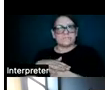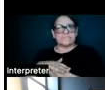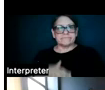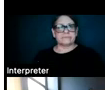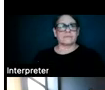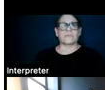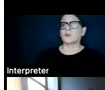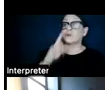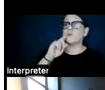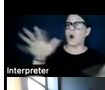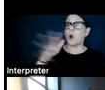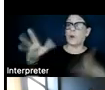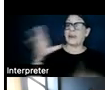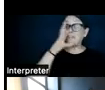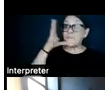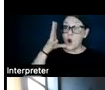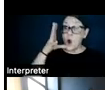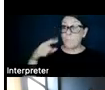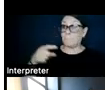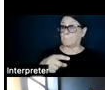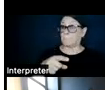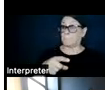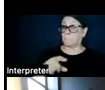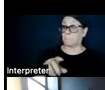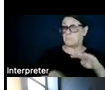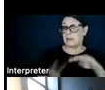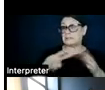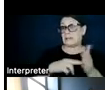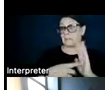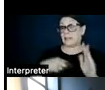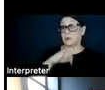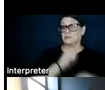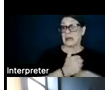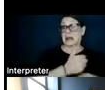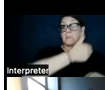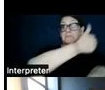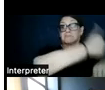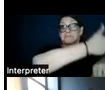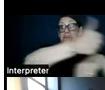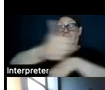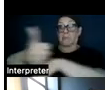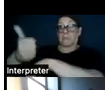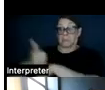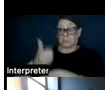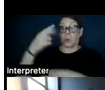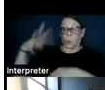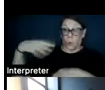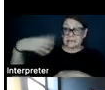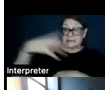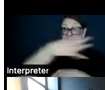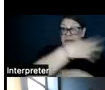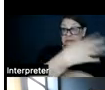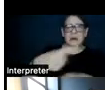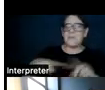So for wind farm, this basically means we're putting wind turbines in a very large area, but we